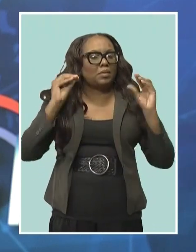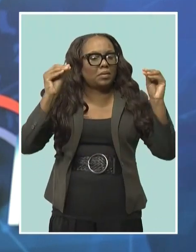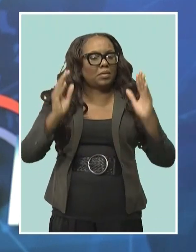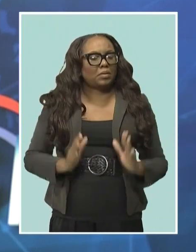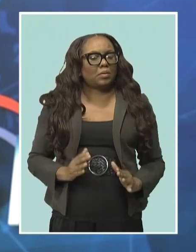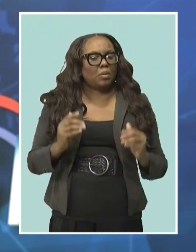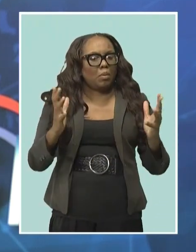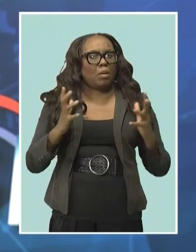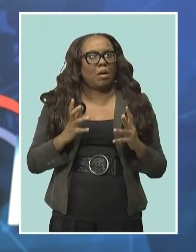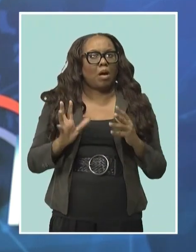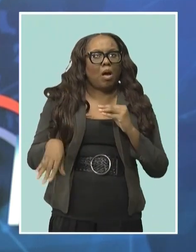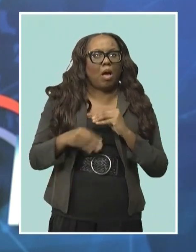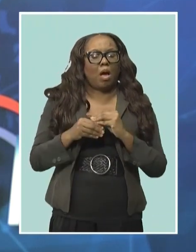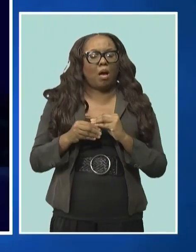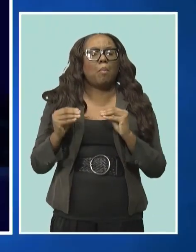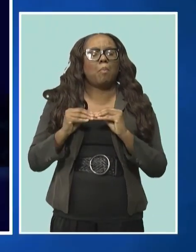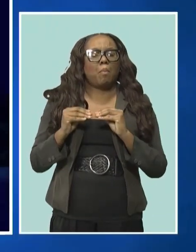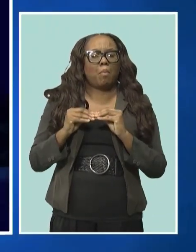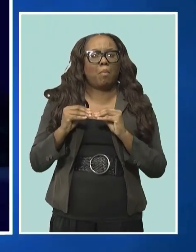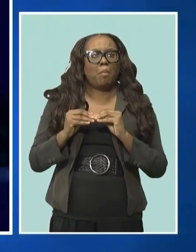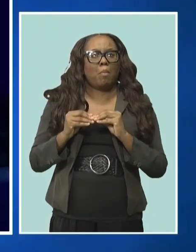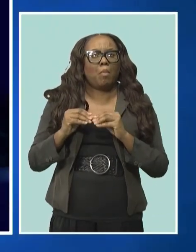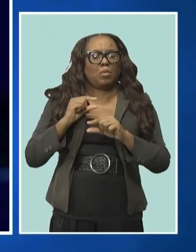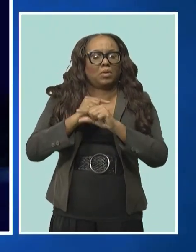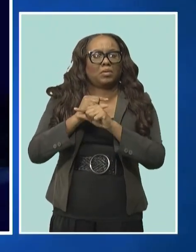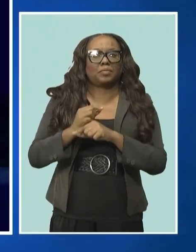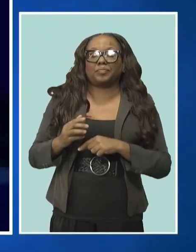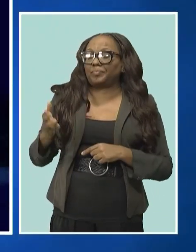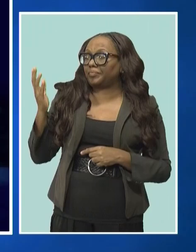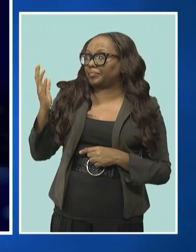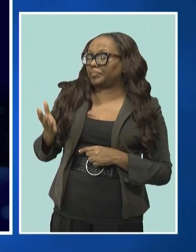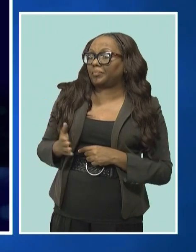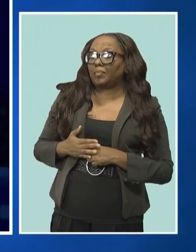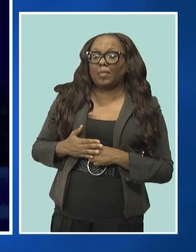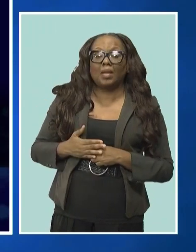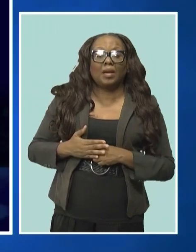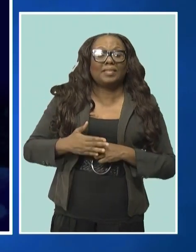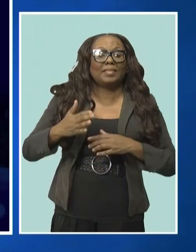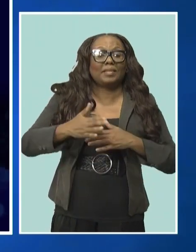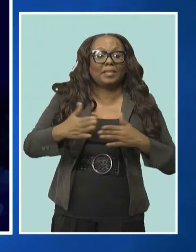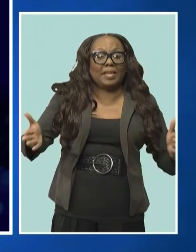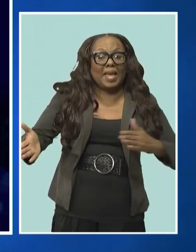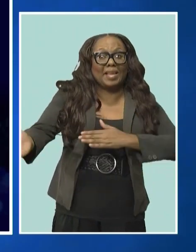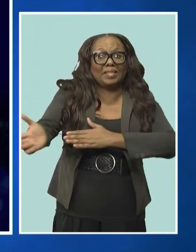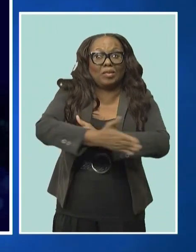measures. The gate was closed at 9.30, as indicated by the principal.